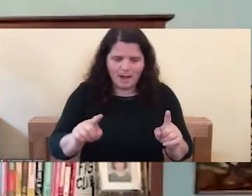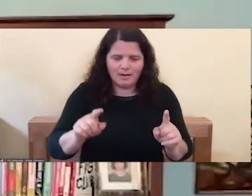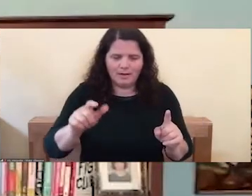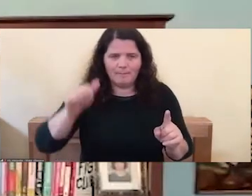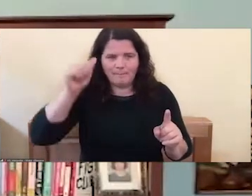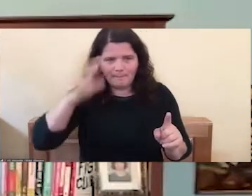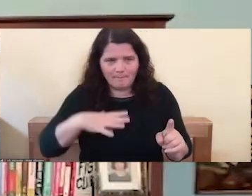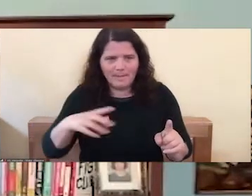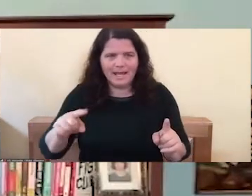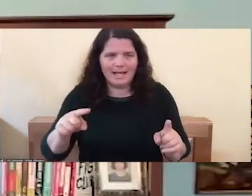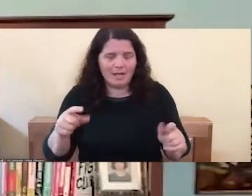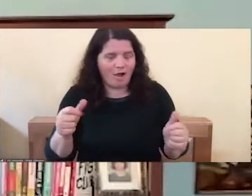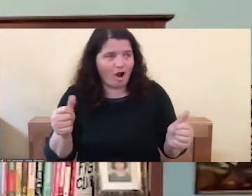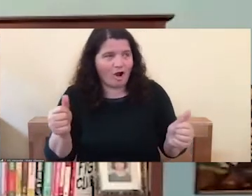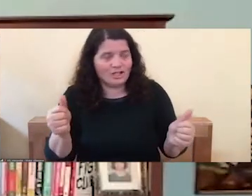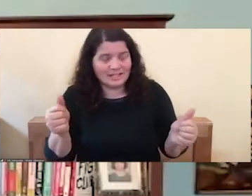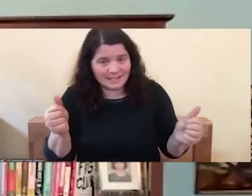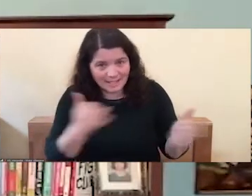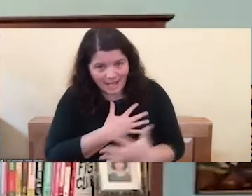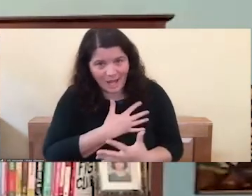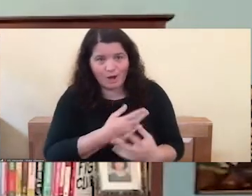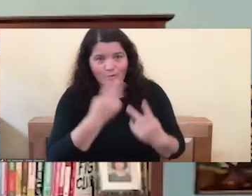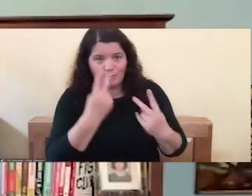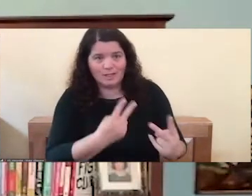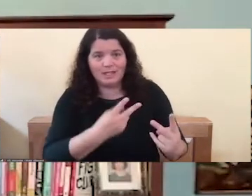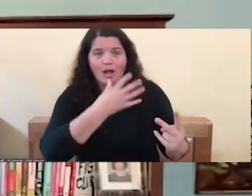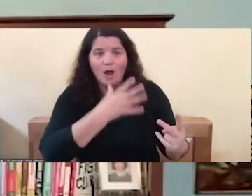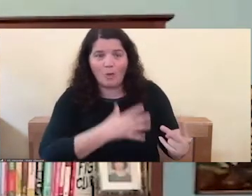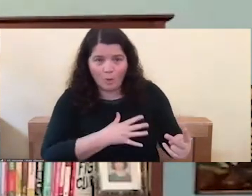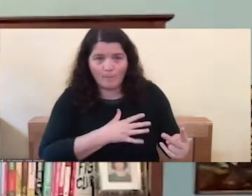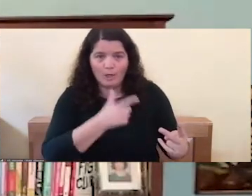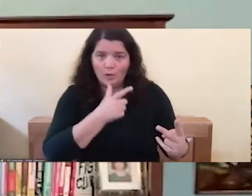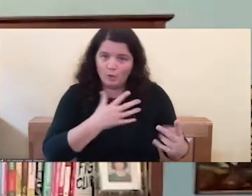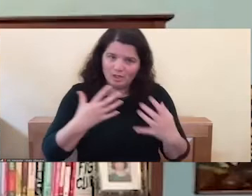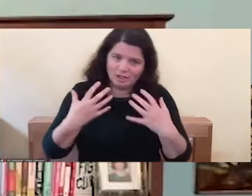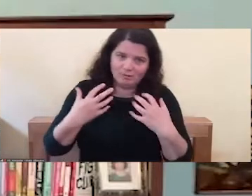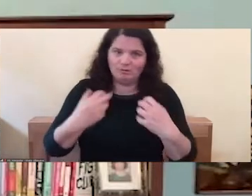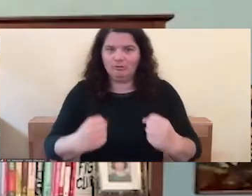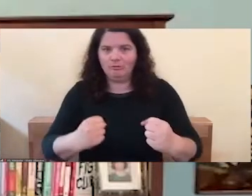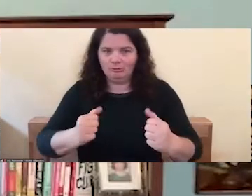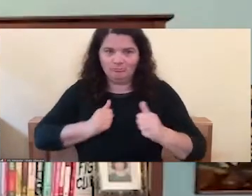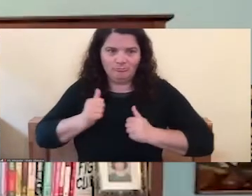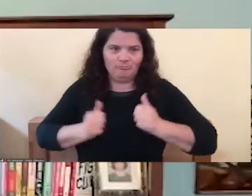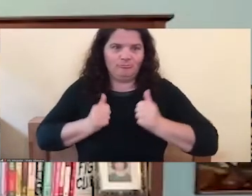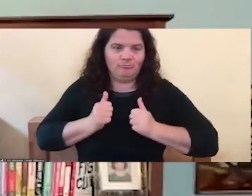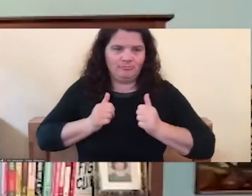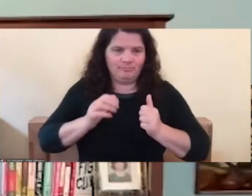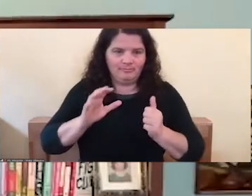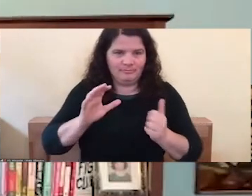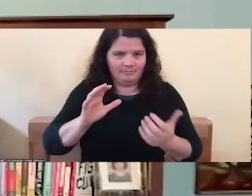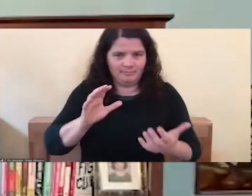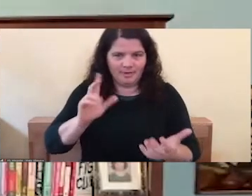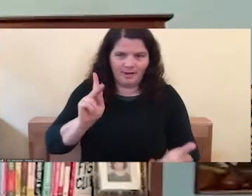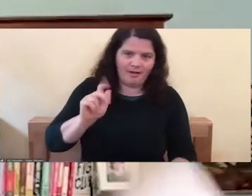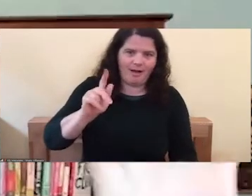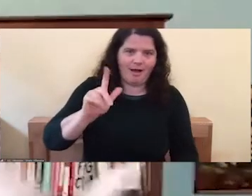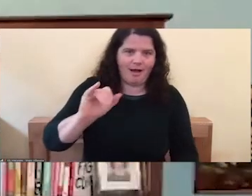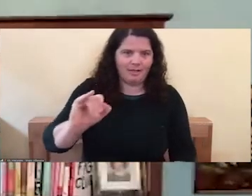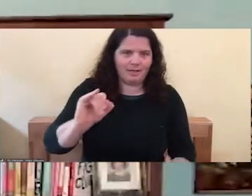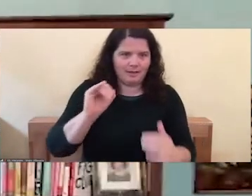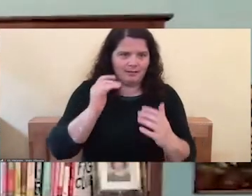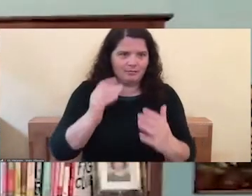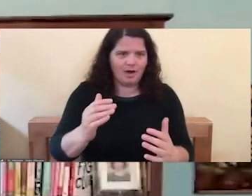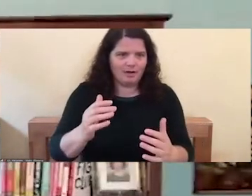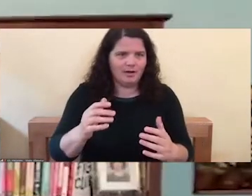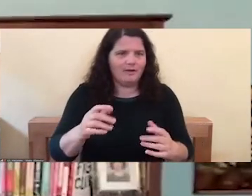them to be in the presence of a woman's Kali energy. Uh, and yes, you, you know, as a man, you do not